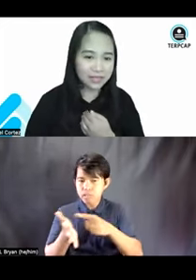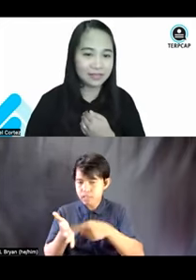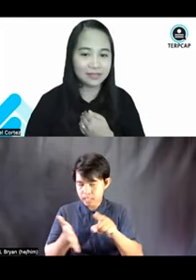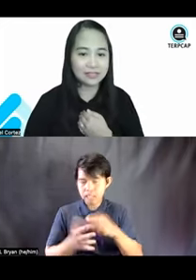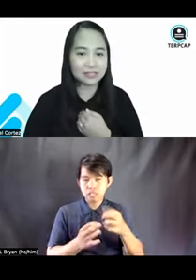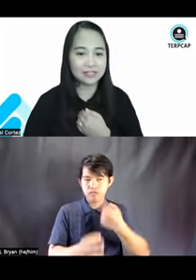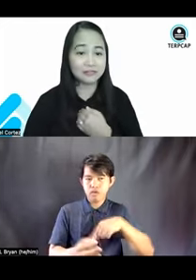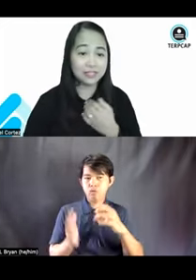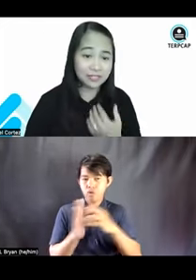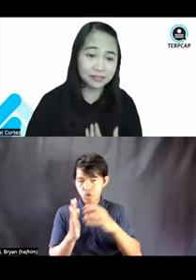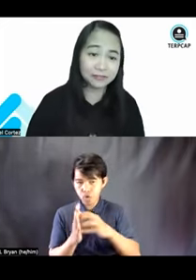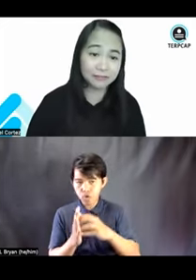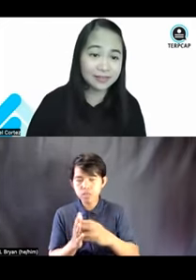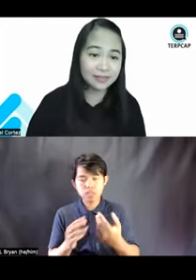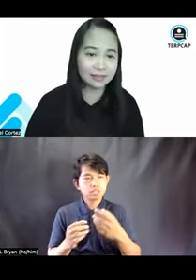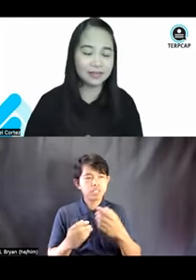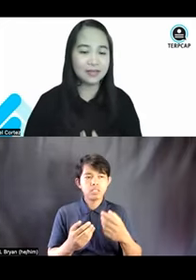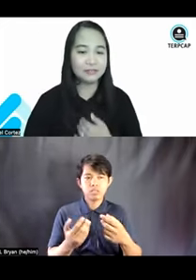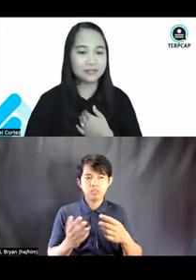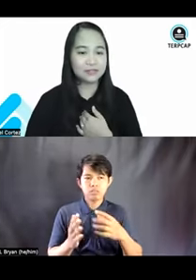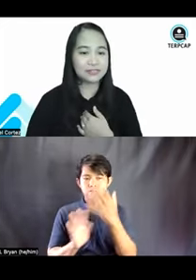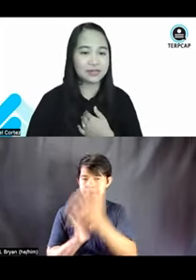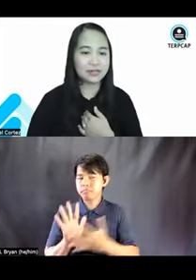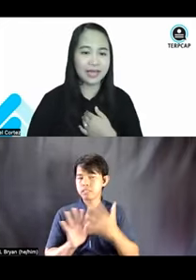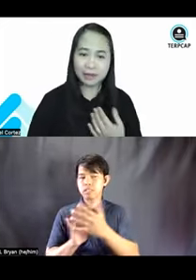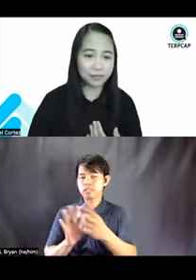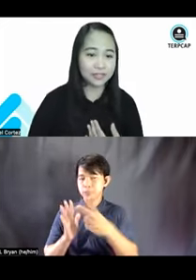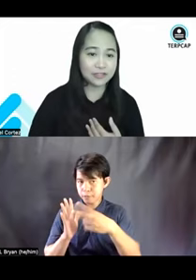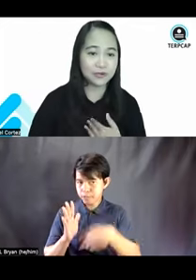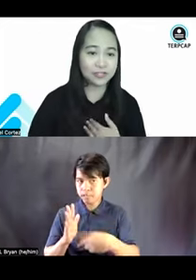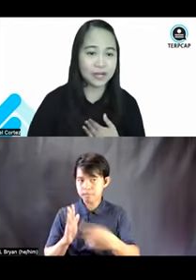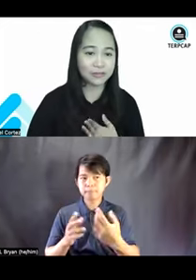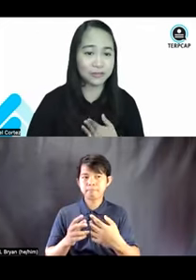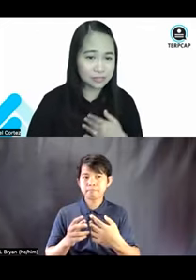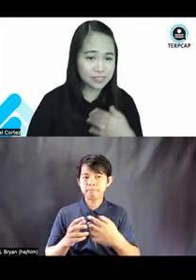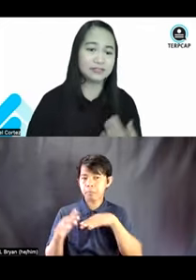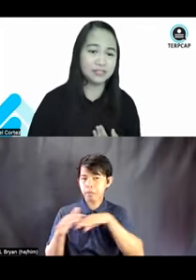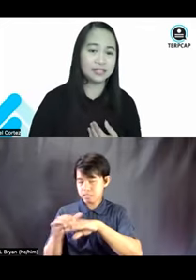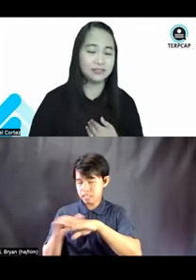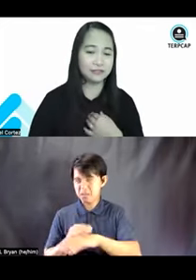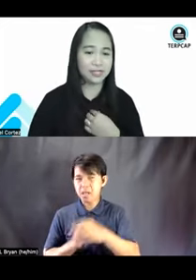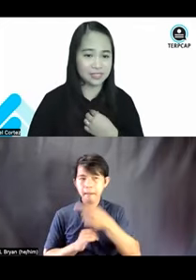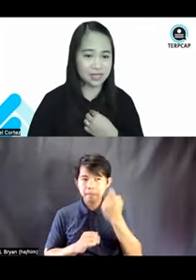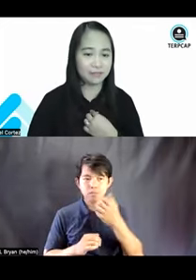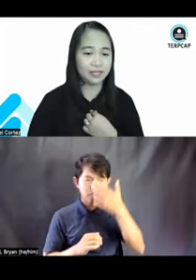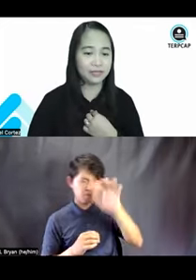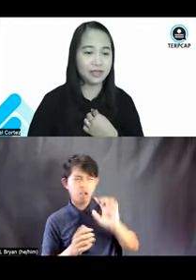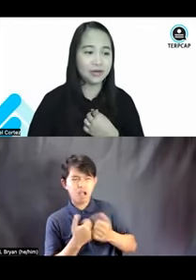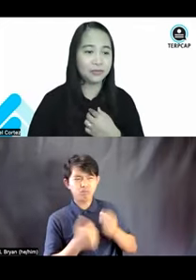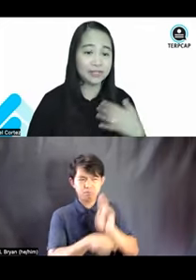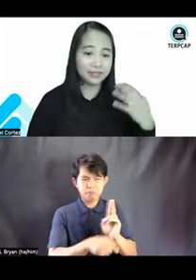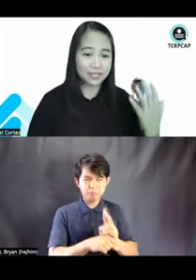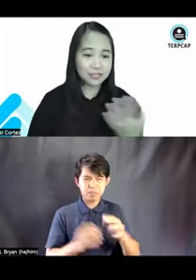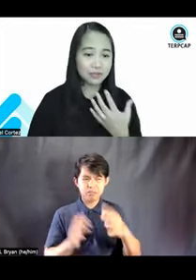content is a screen reader friendly because we're not sure on how to use a screen reader, for example. And